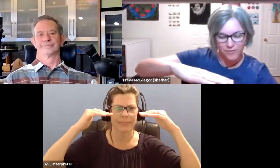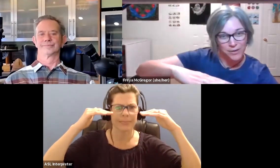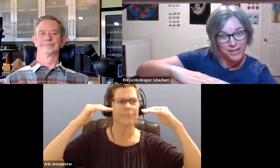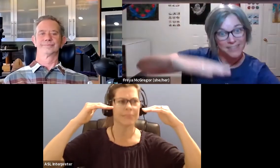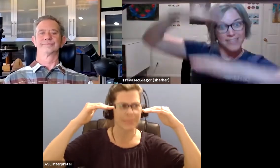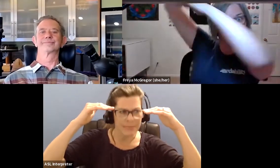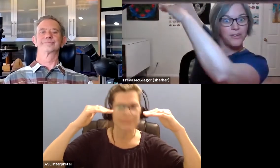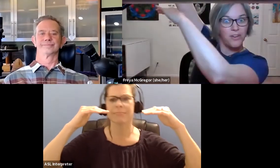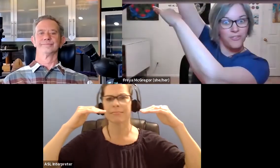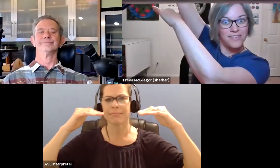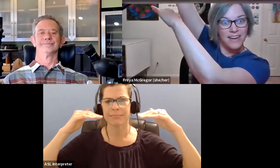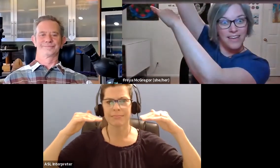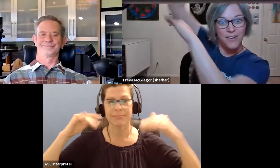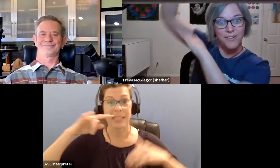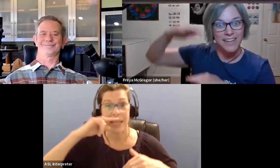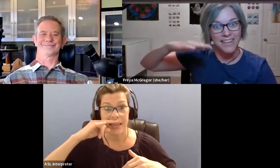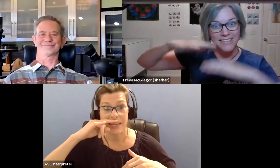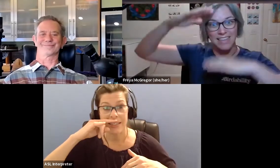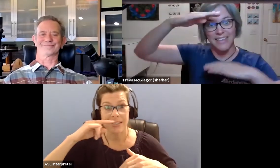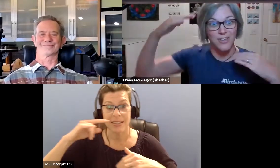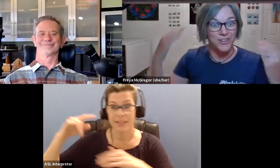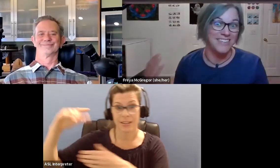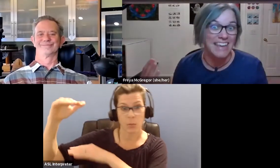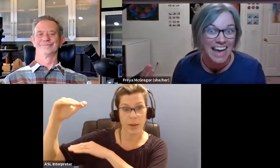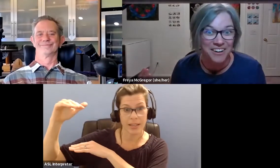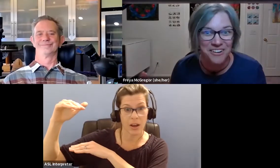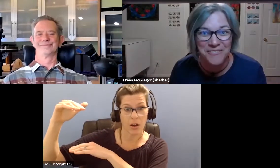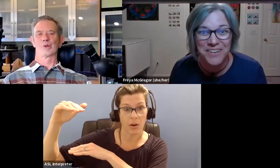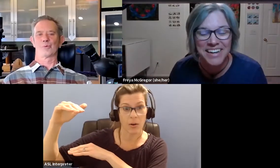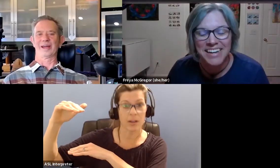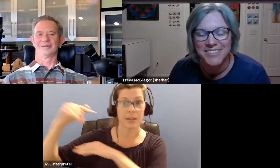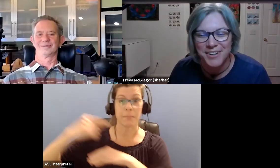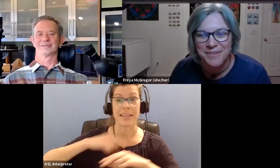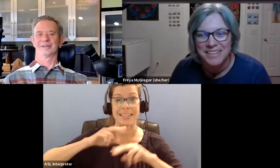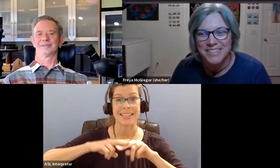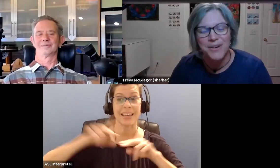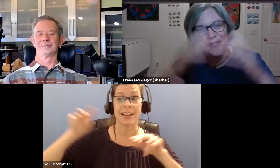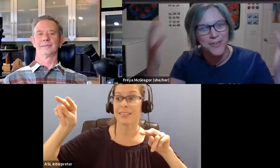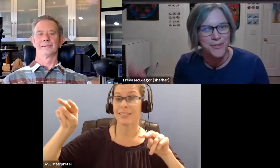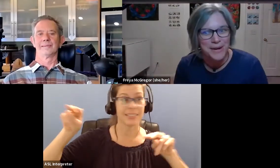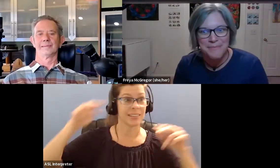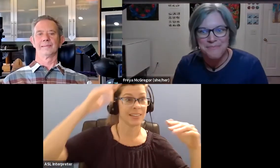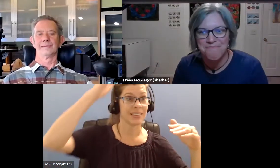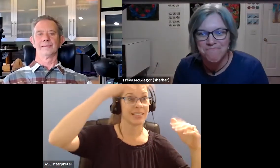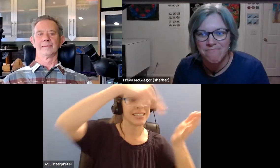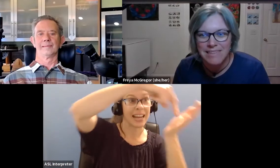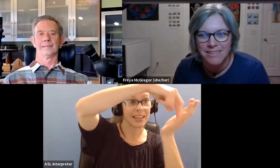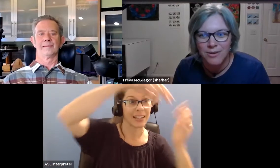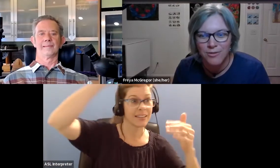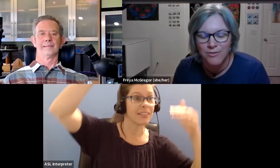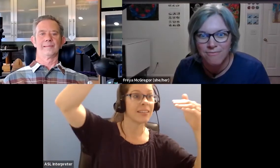there's a window for little kids and there's a window for a standing at all. And there's nothing you can see how. Right. So there's quite a few, um,